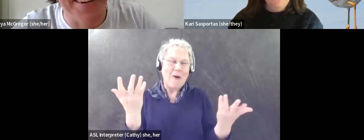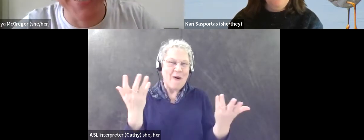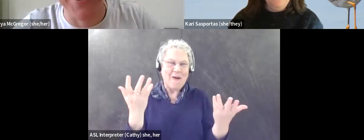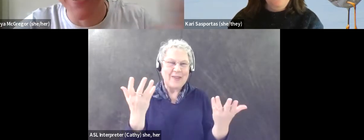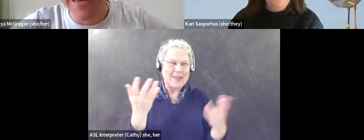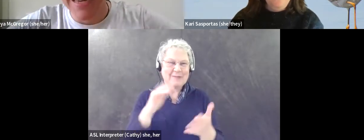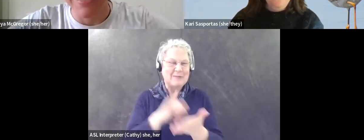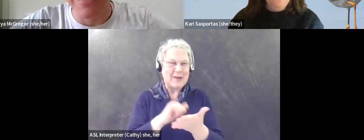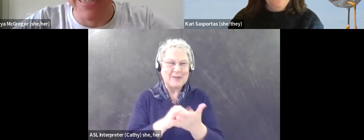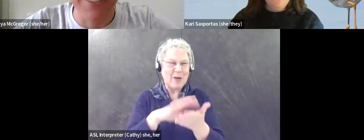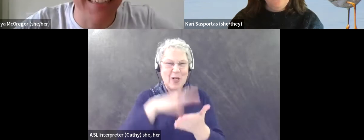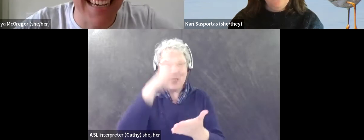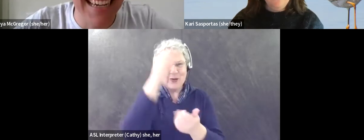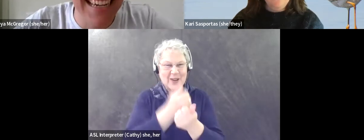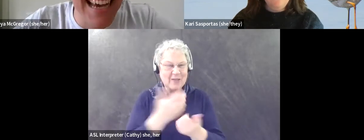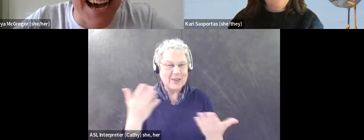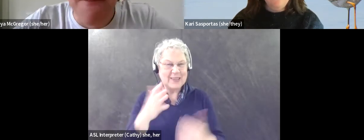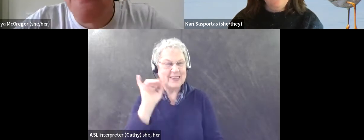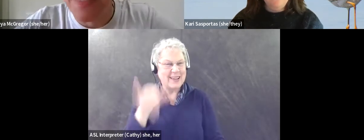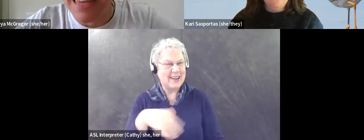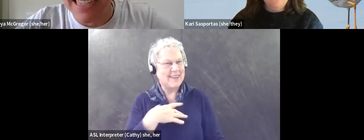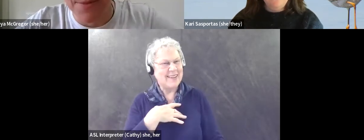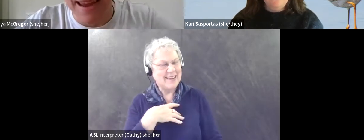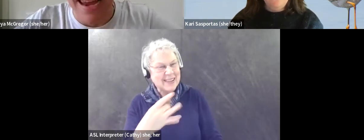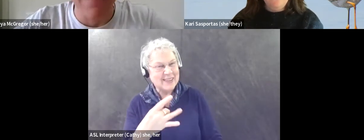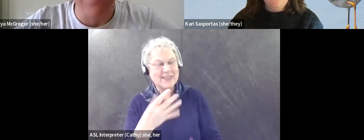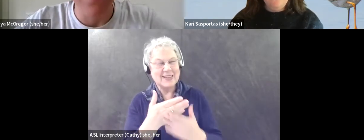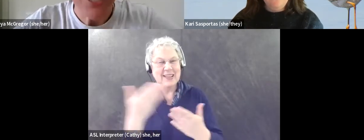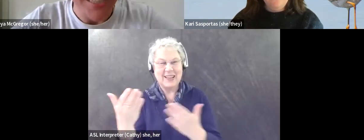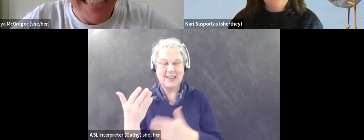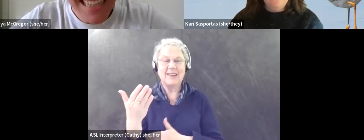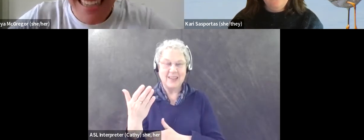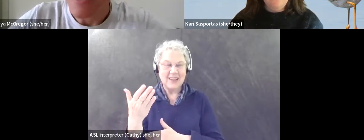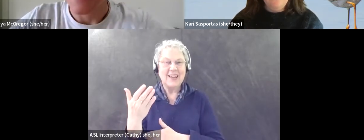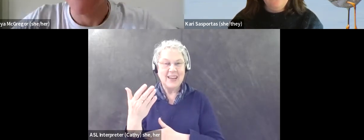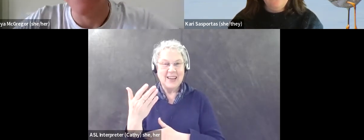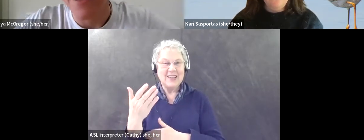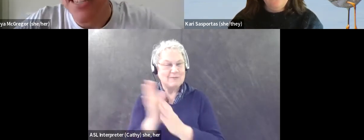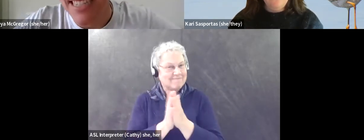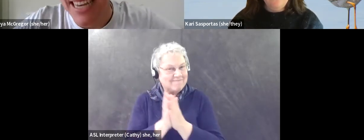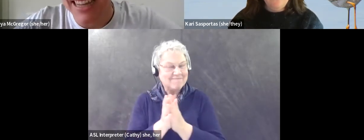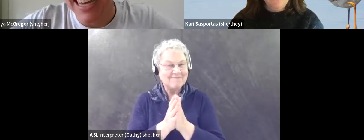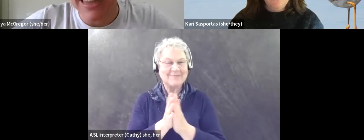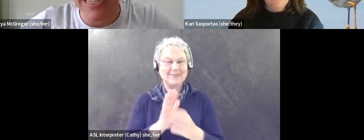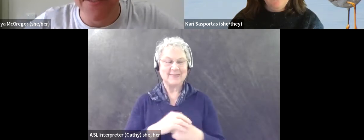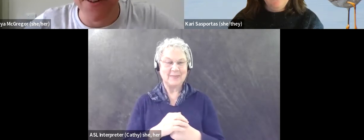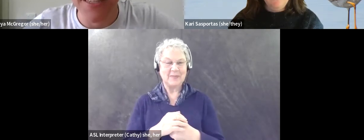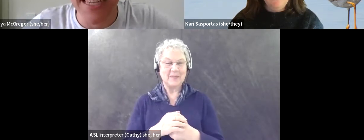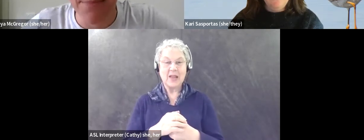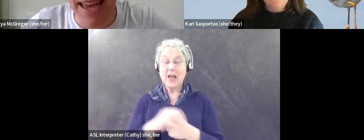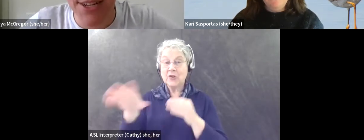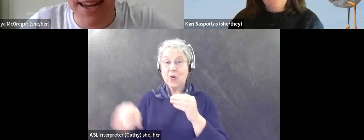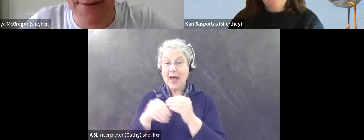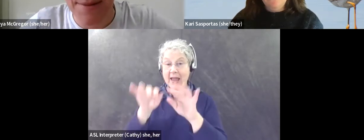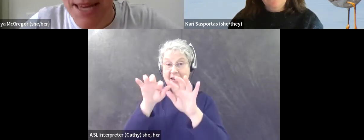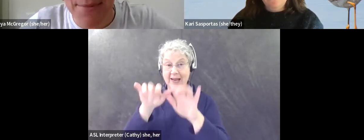about birds. So, it's such an interesting thing to be interested in. I'm just sticking a link in the chat, folks.